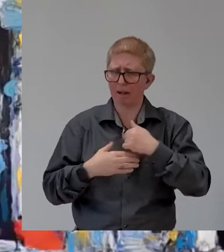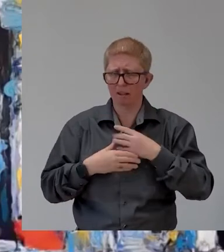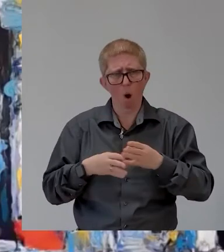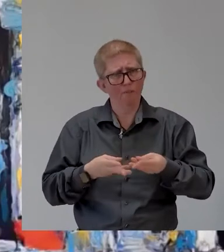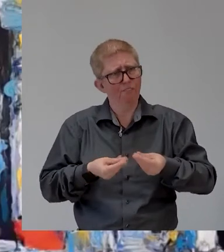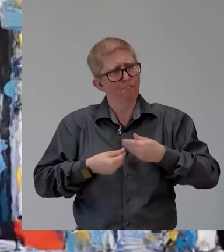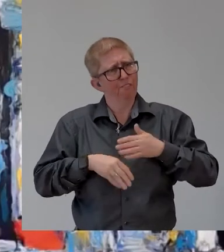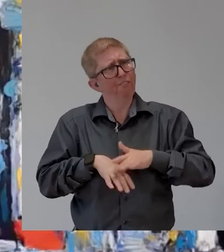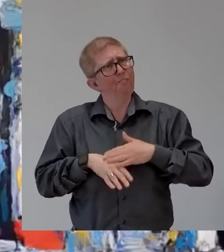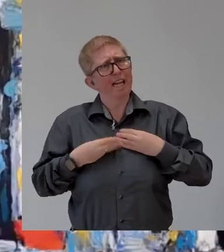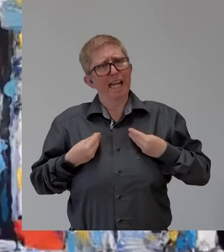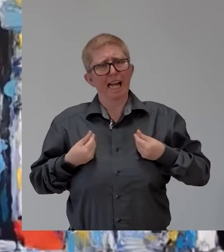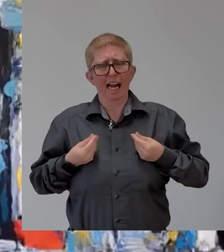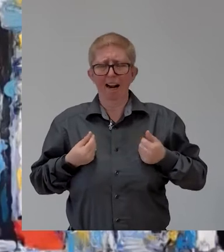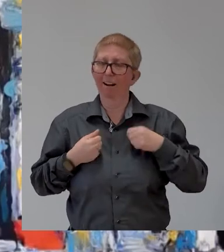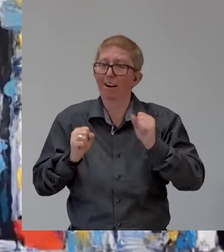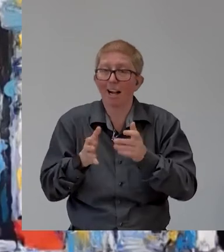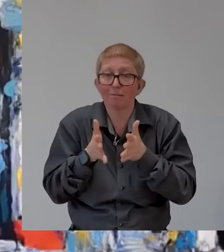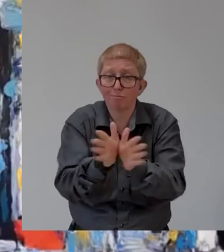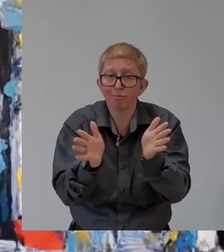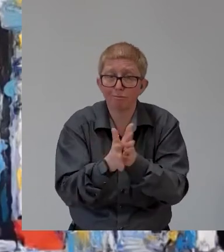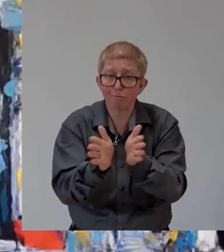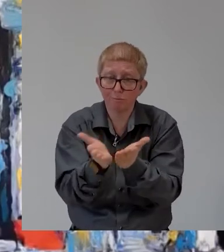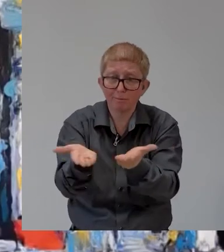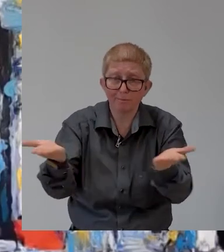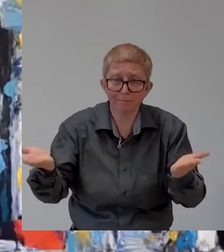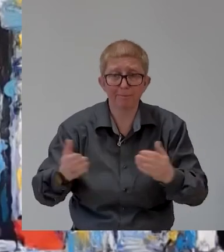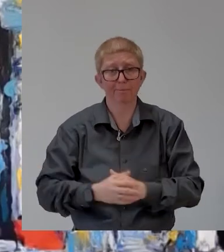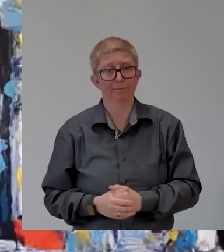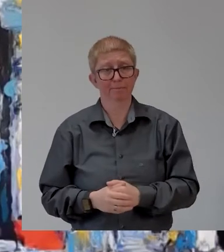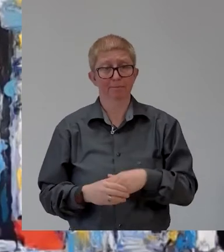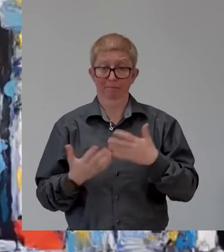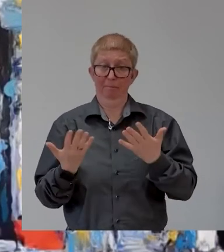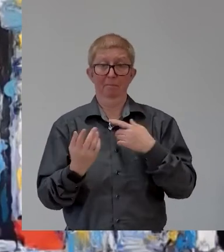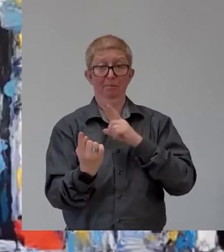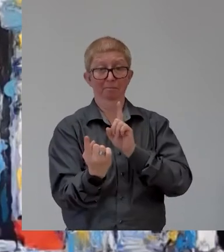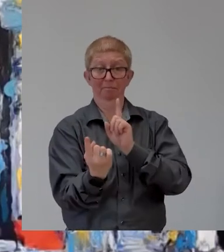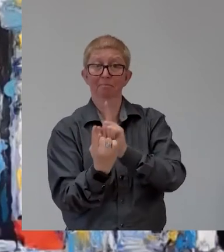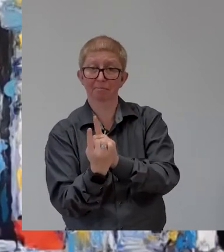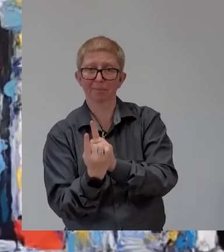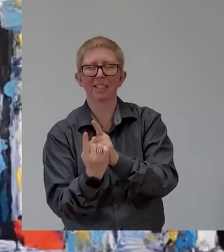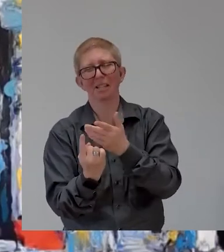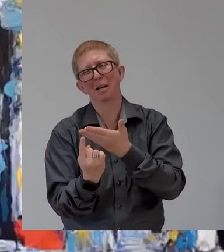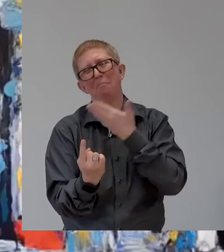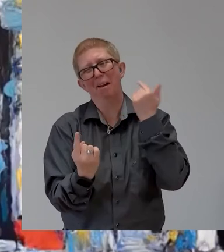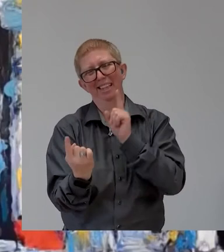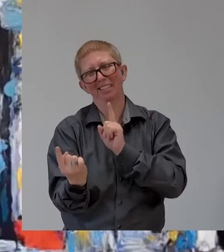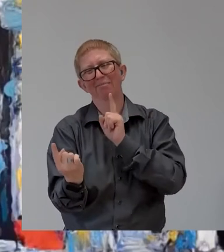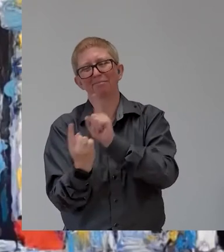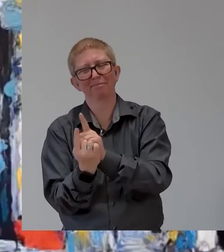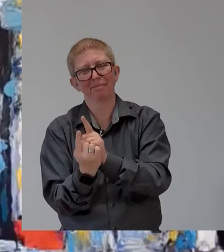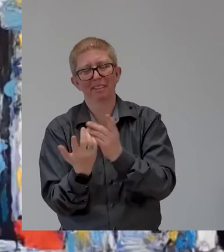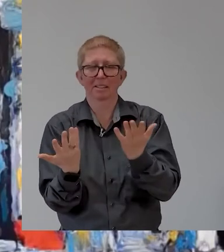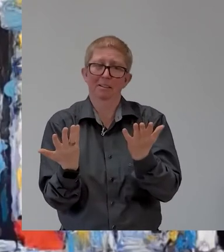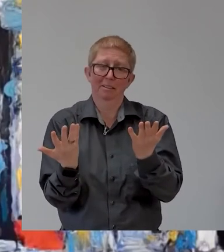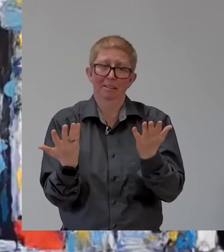been face to face it would have been maybe a little bit more challenging but we're doing our best to provide you experience even